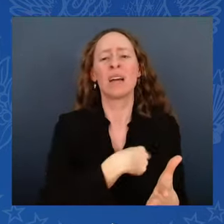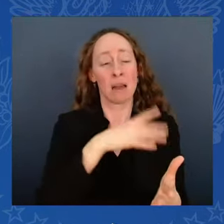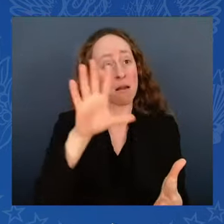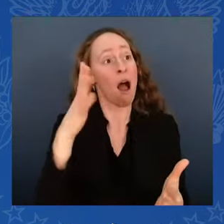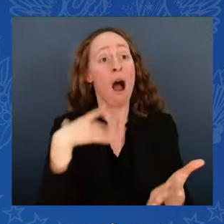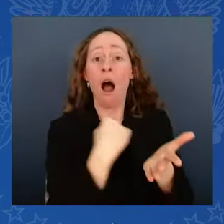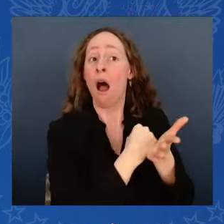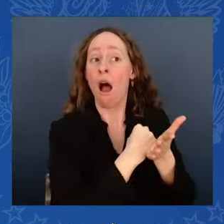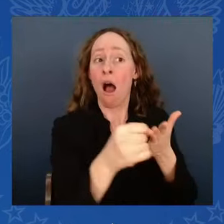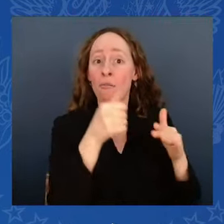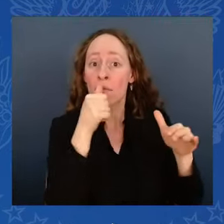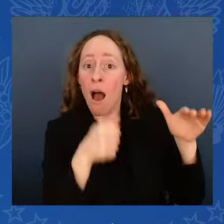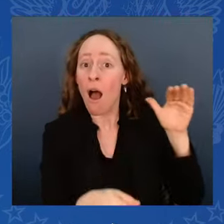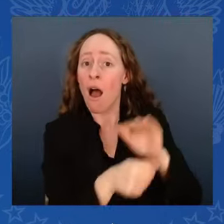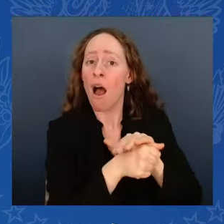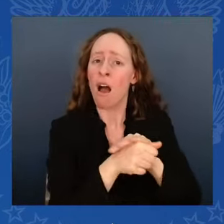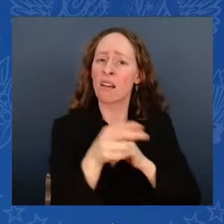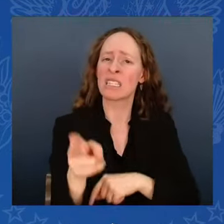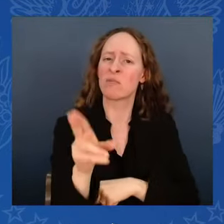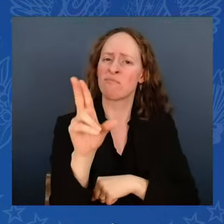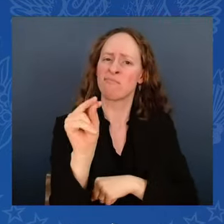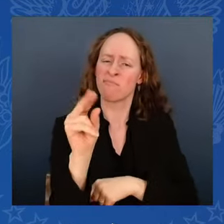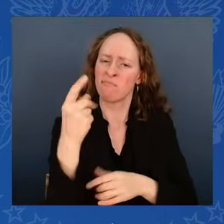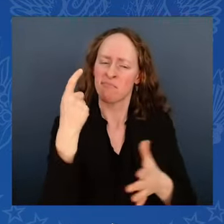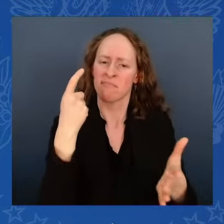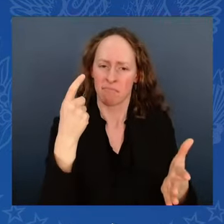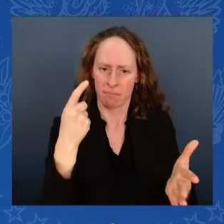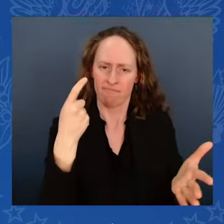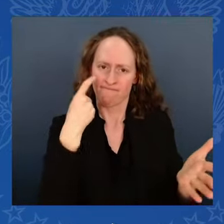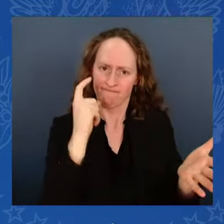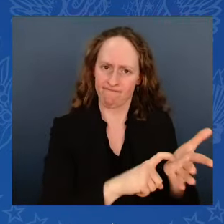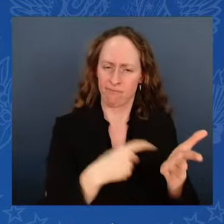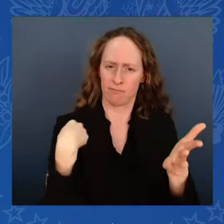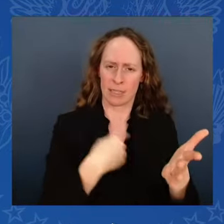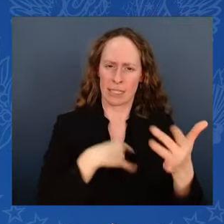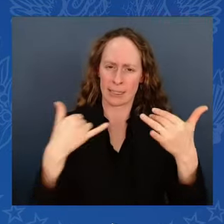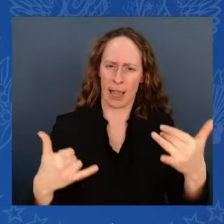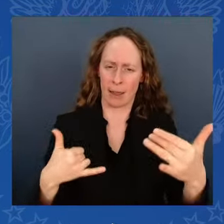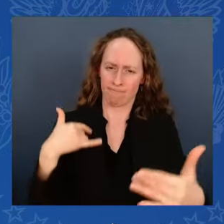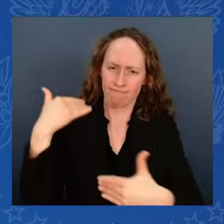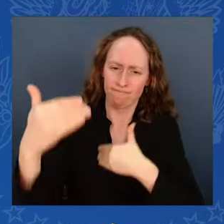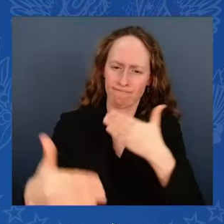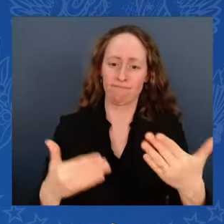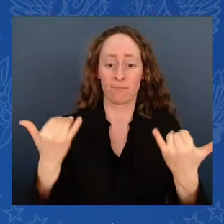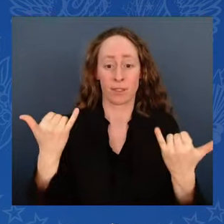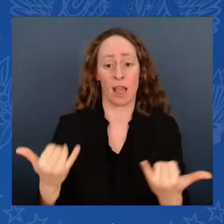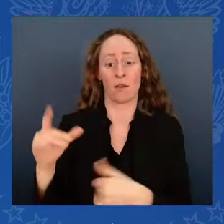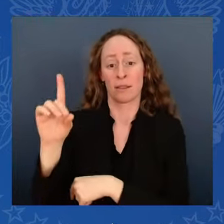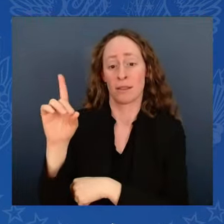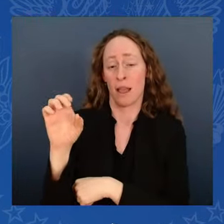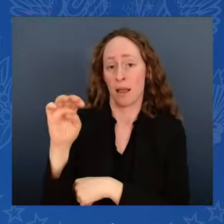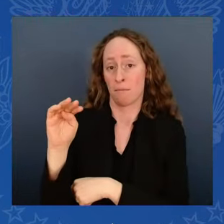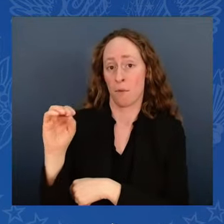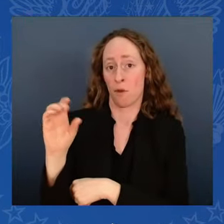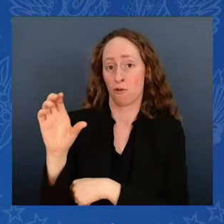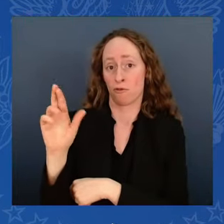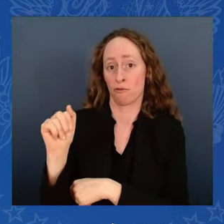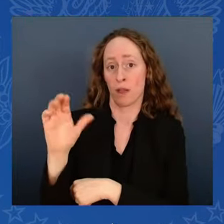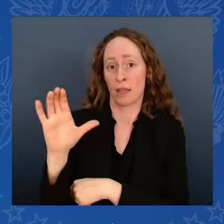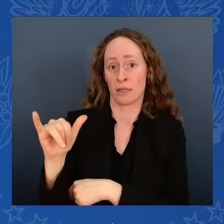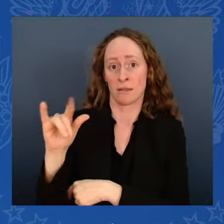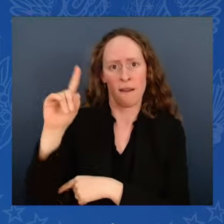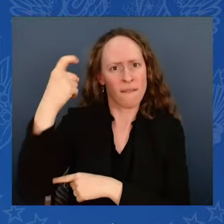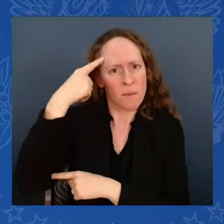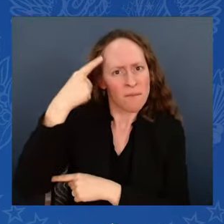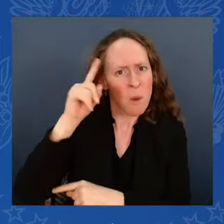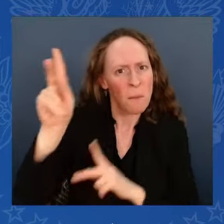when our very democracy is at stake. And that's not an exaggeration. Our democracy is at stake. One vision is propelled by anger,